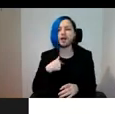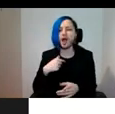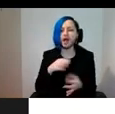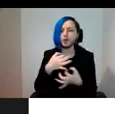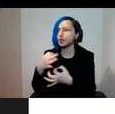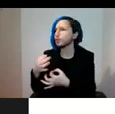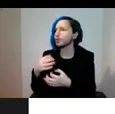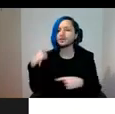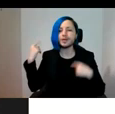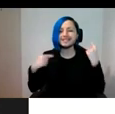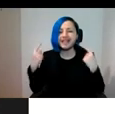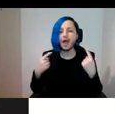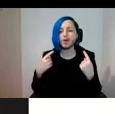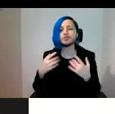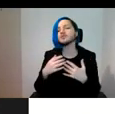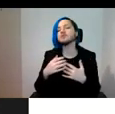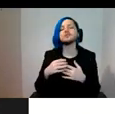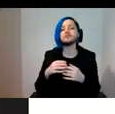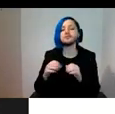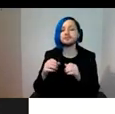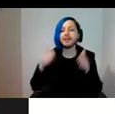Shhh. Sounds in space.